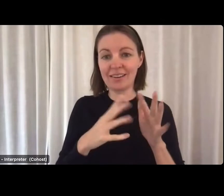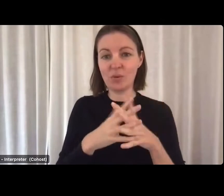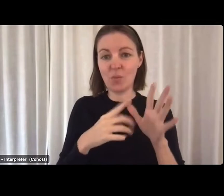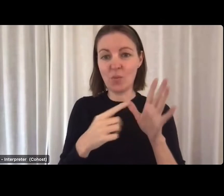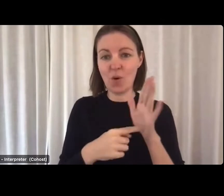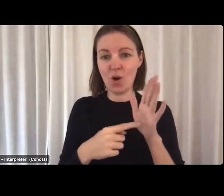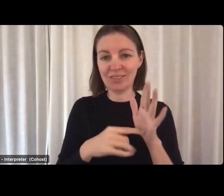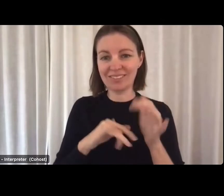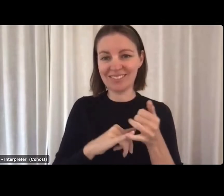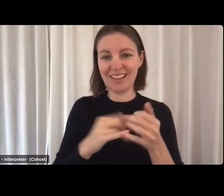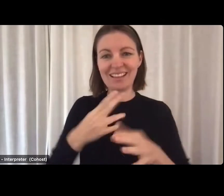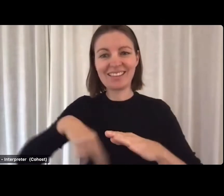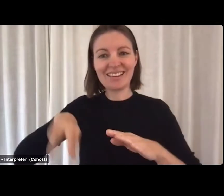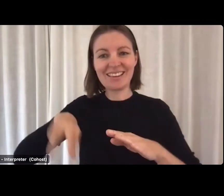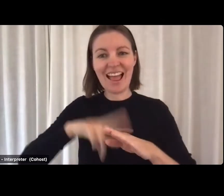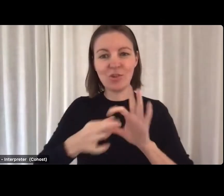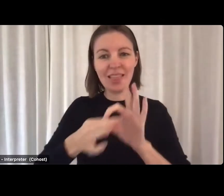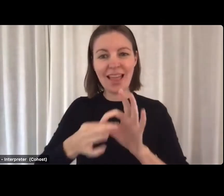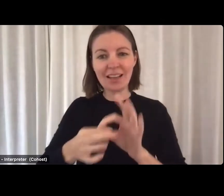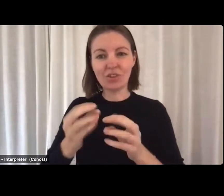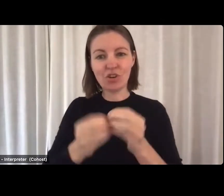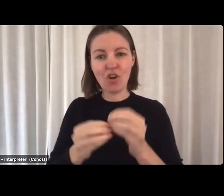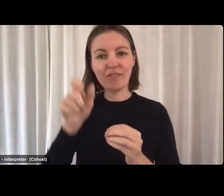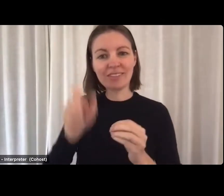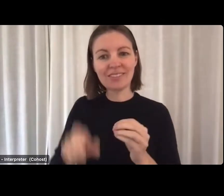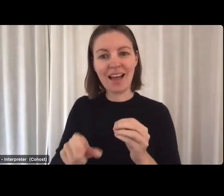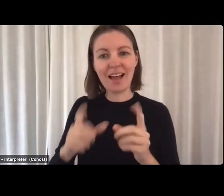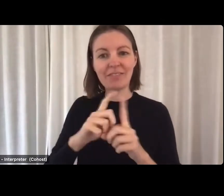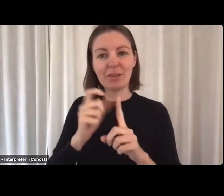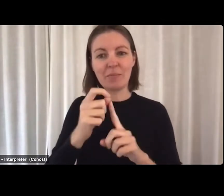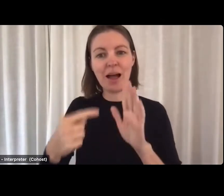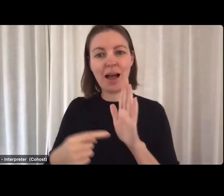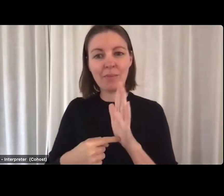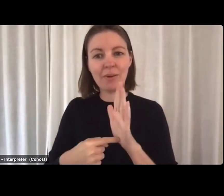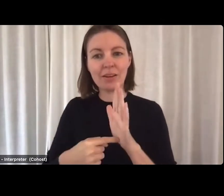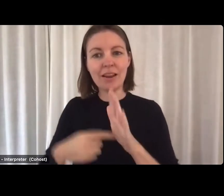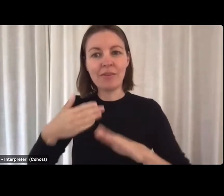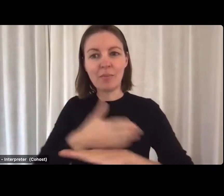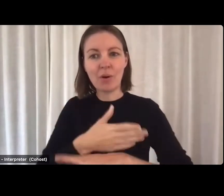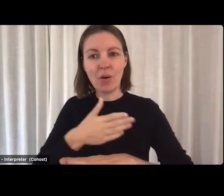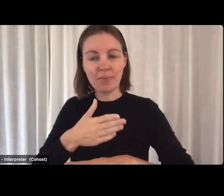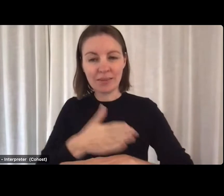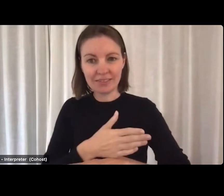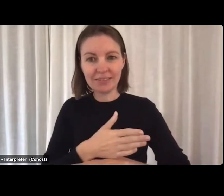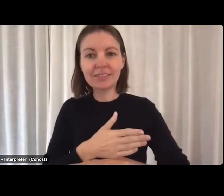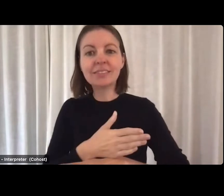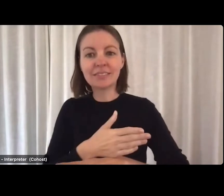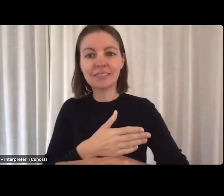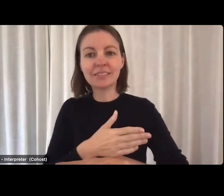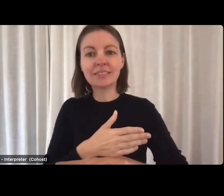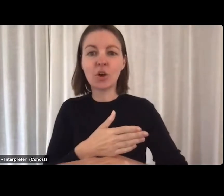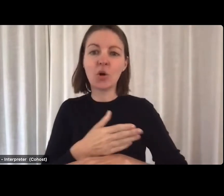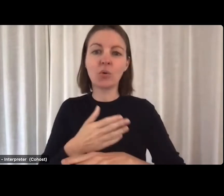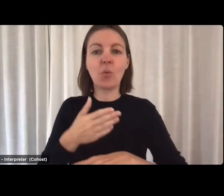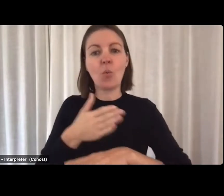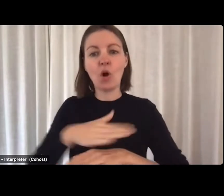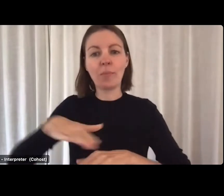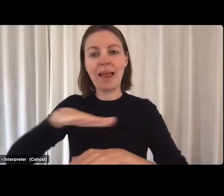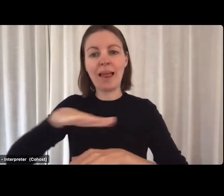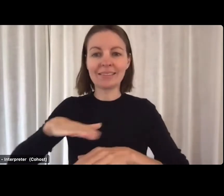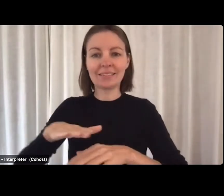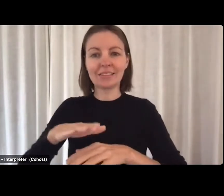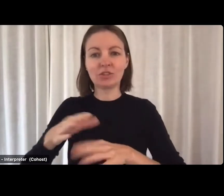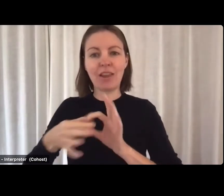National Workforce Solutions Branch at the Department of Employment and Workplace Relations or otherwise known as DUA.